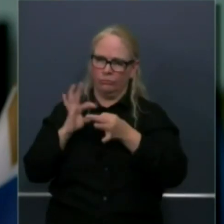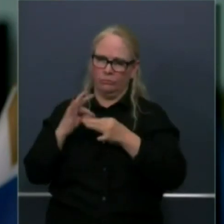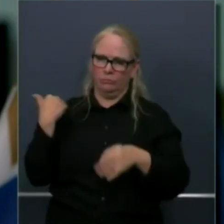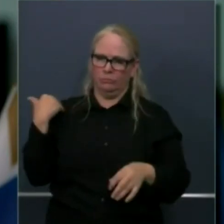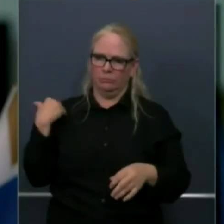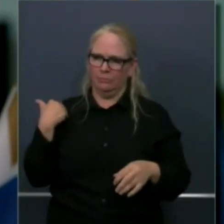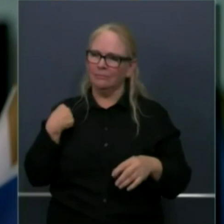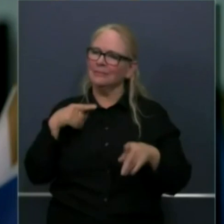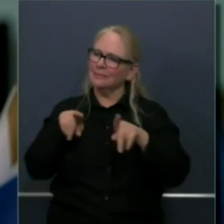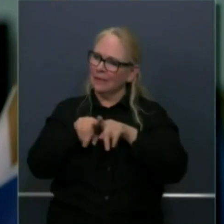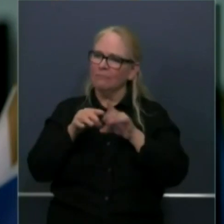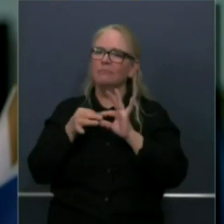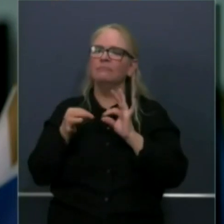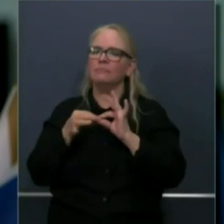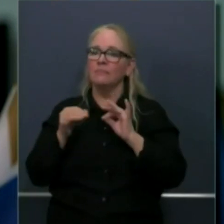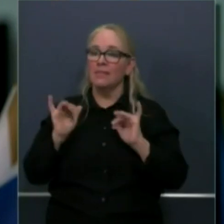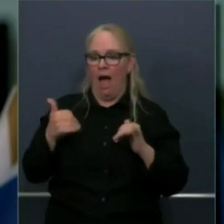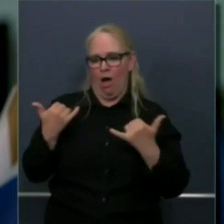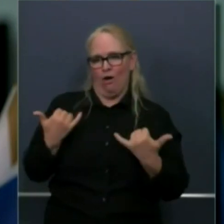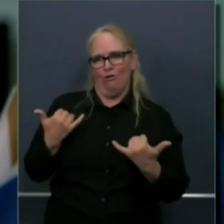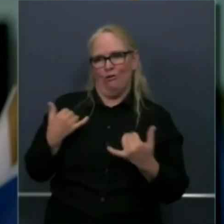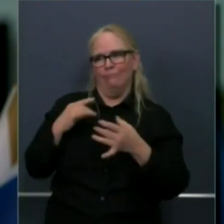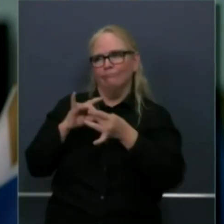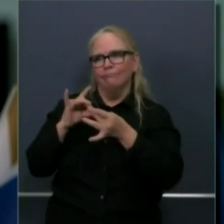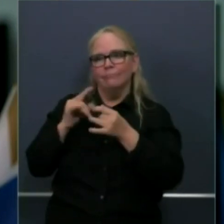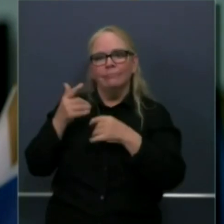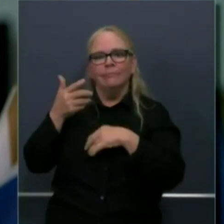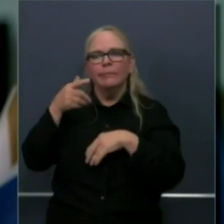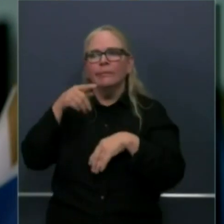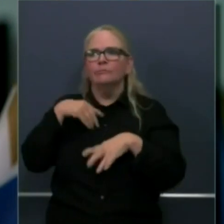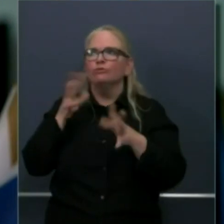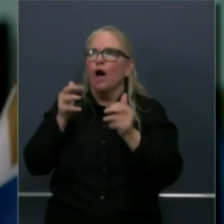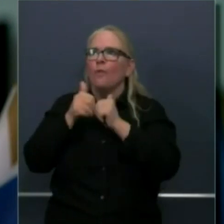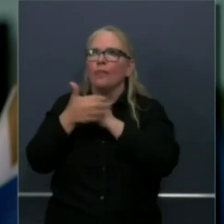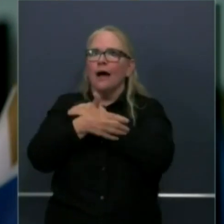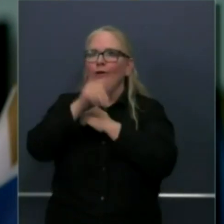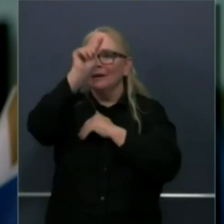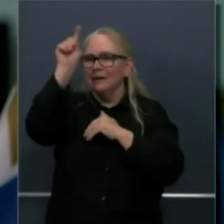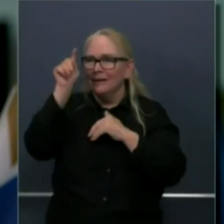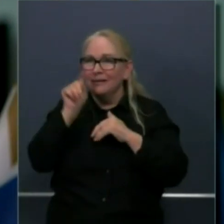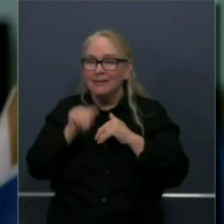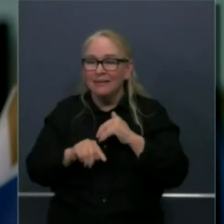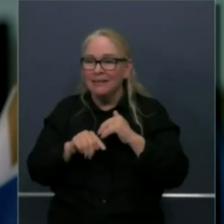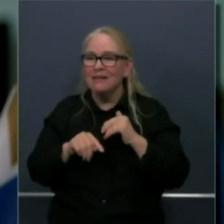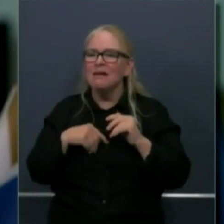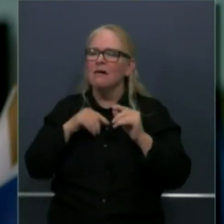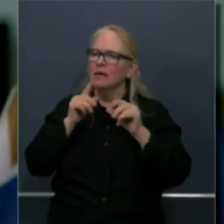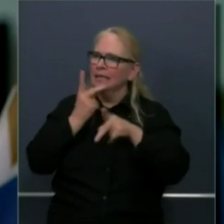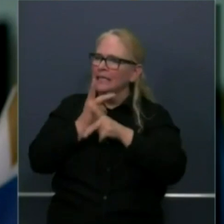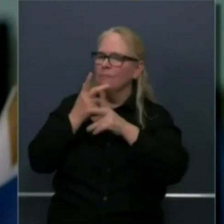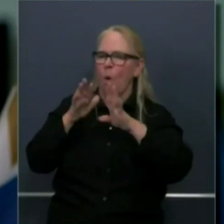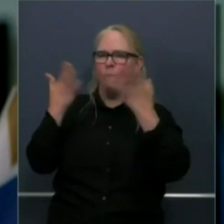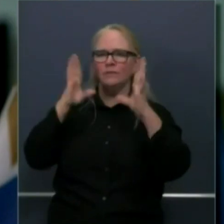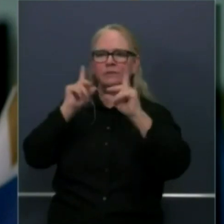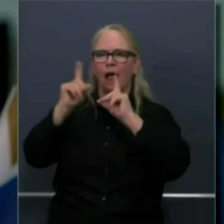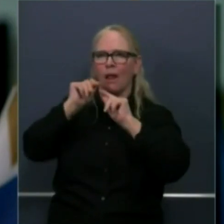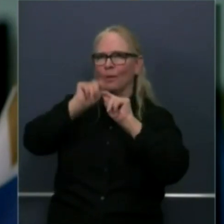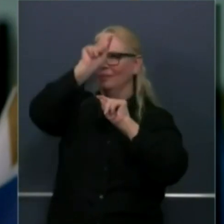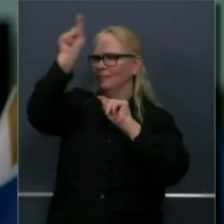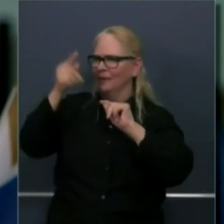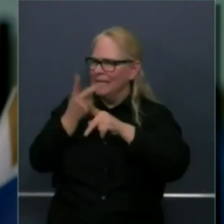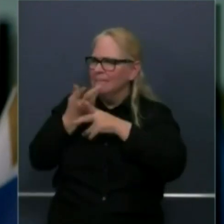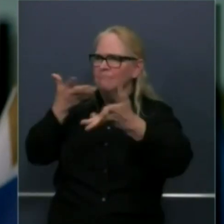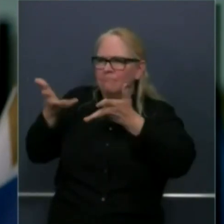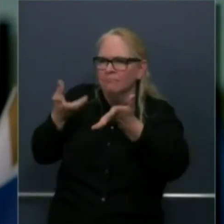And and so we're committed to advancing those conversations. I have Dr. Angel here just because